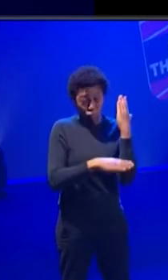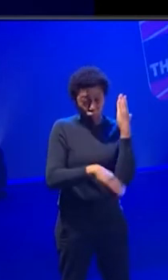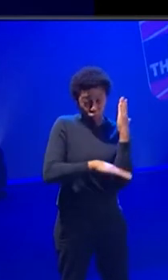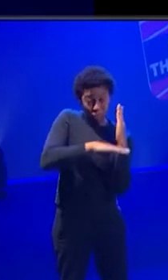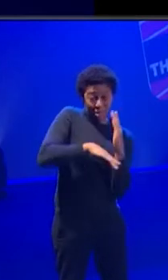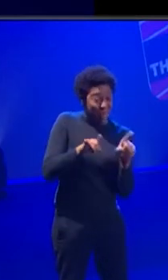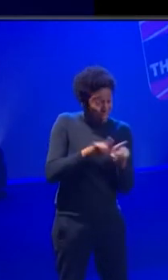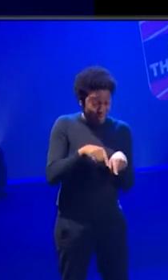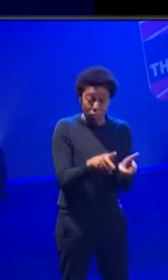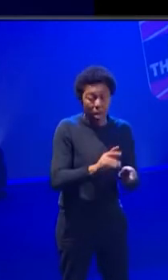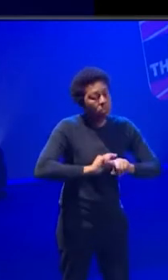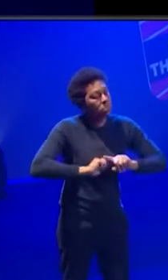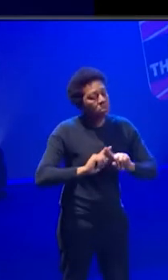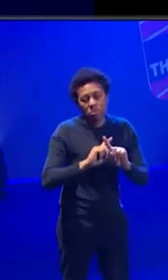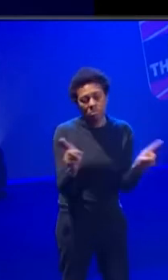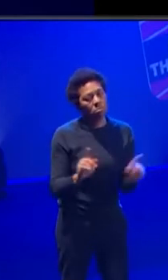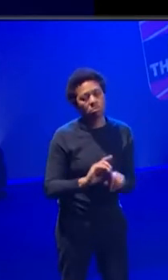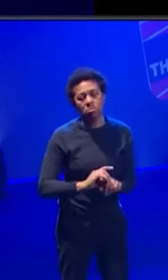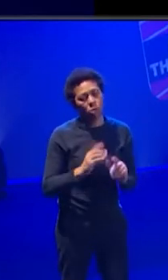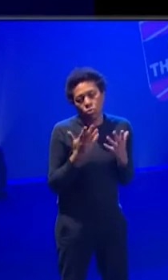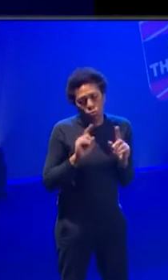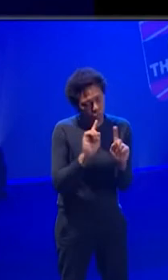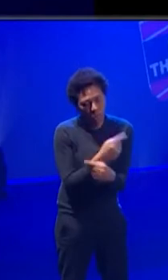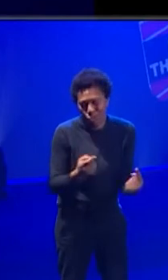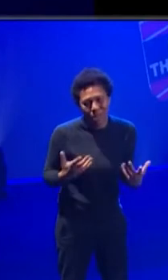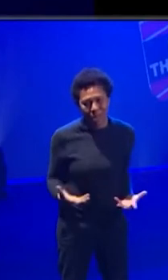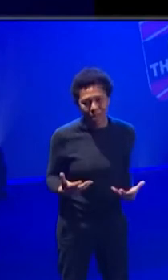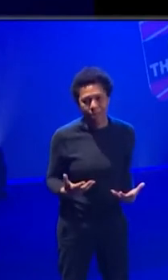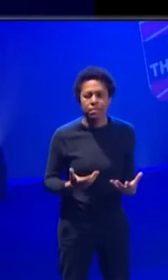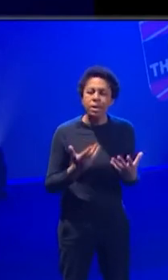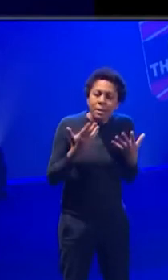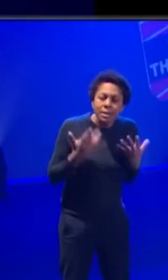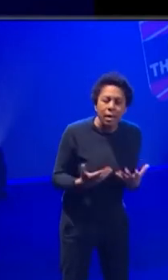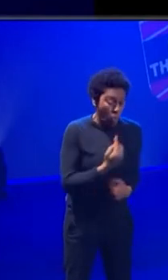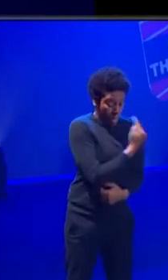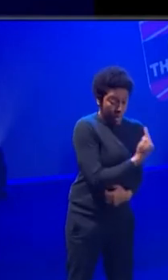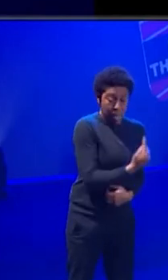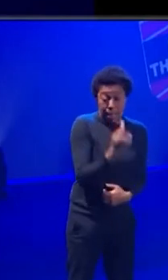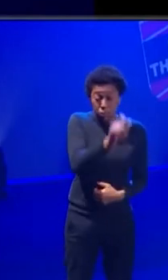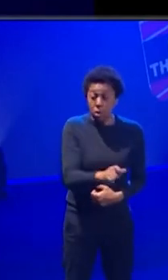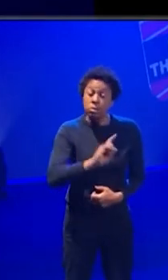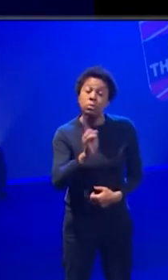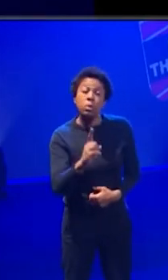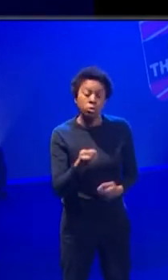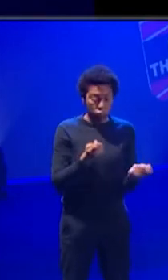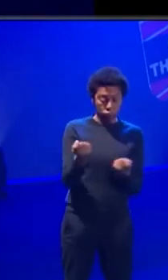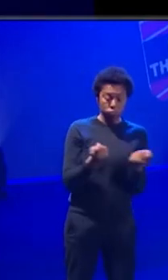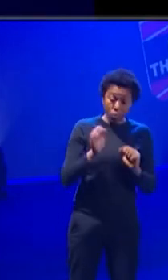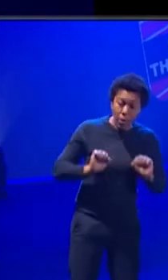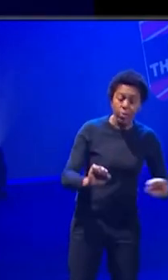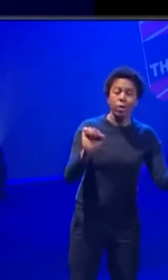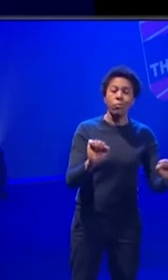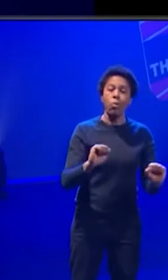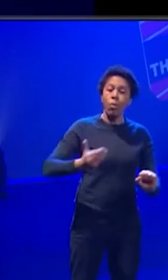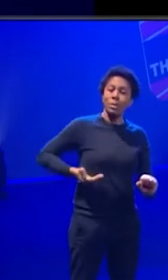different and you are running businesses. And in this case, it's a multi-million pound